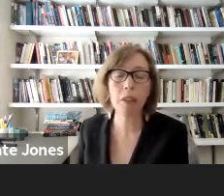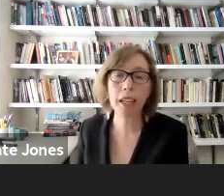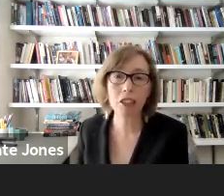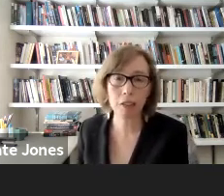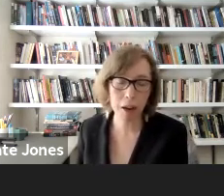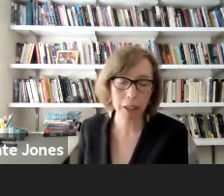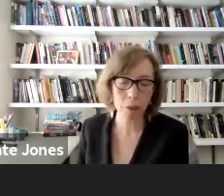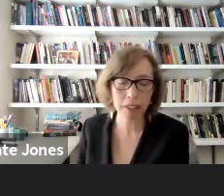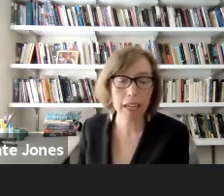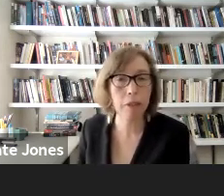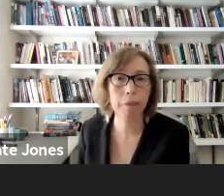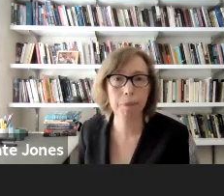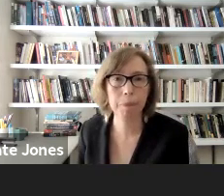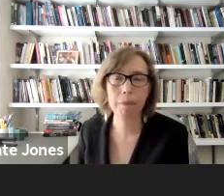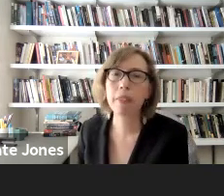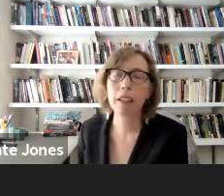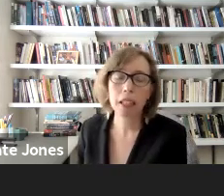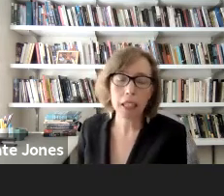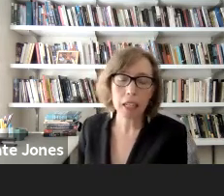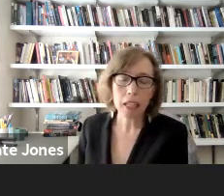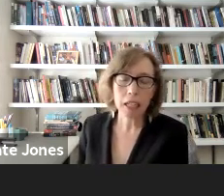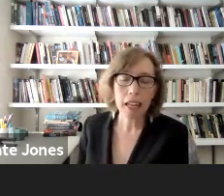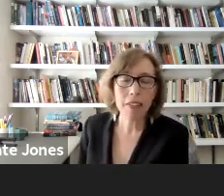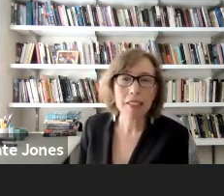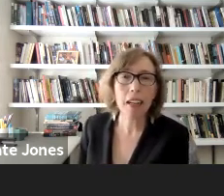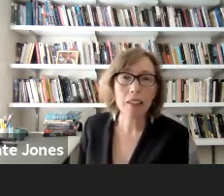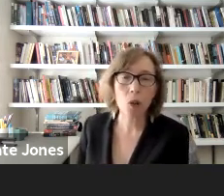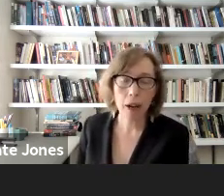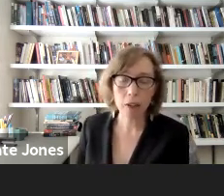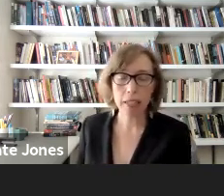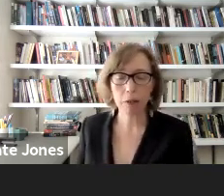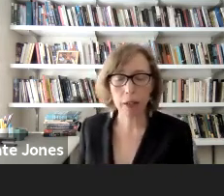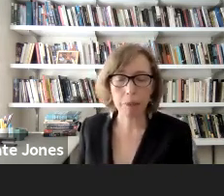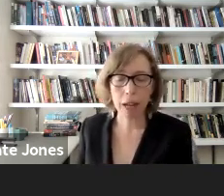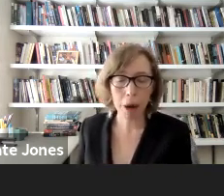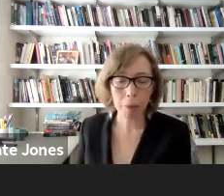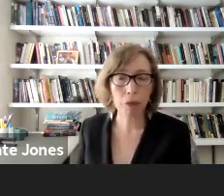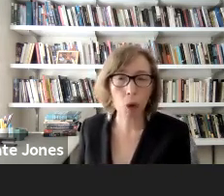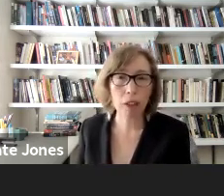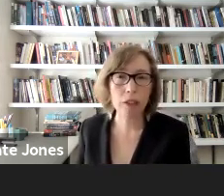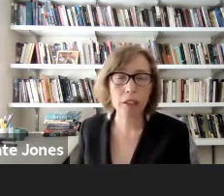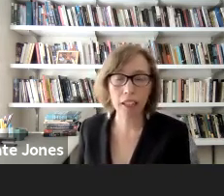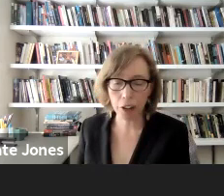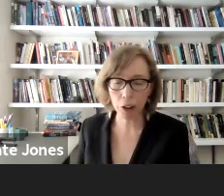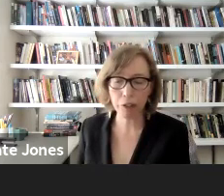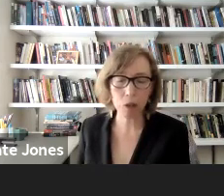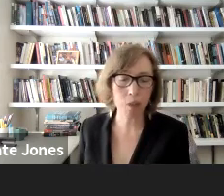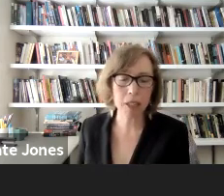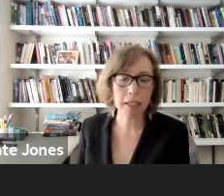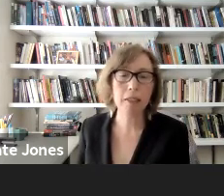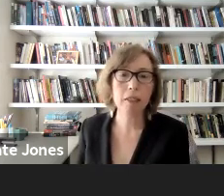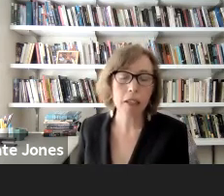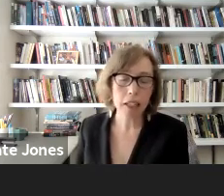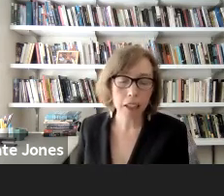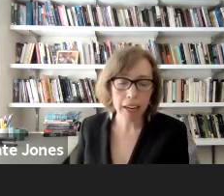member of the nightshade family was safe the heavy silence around slavery at poplar forest and other field